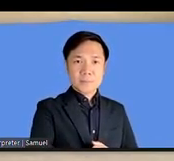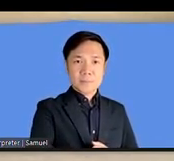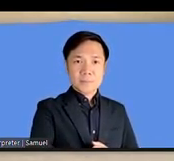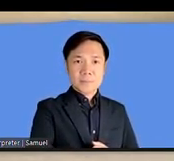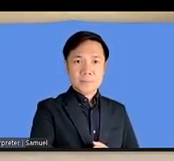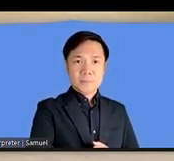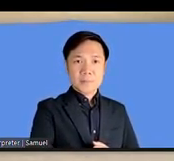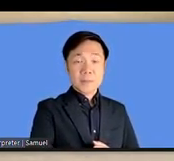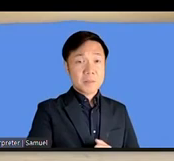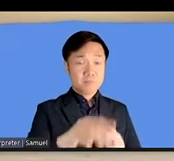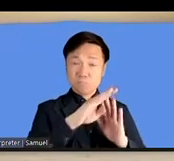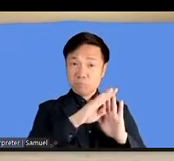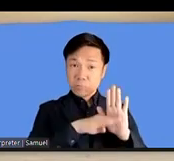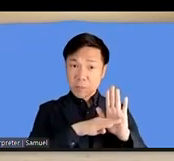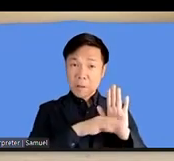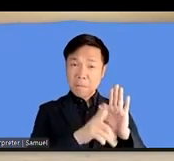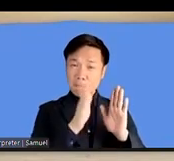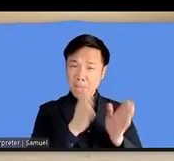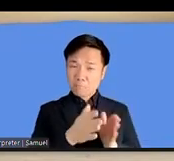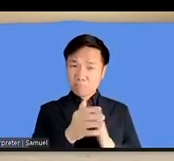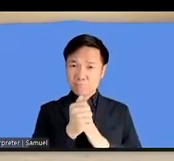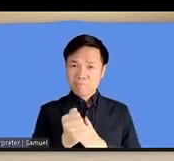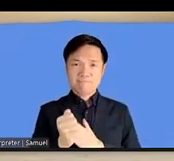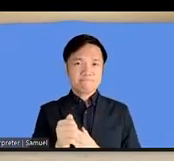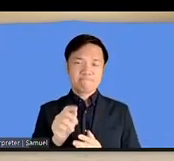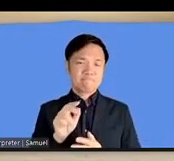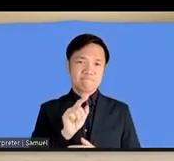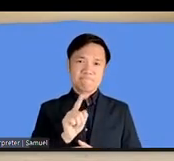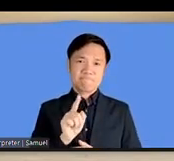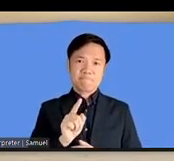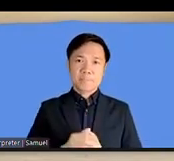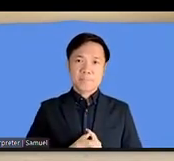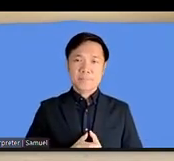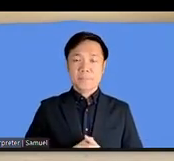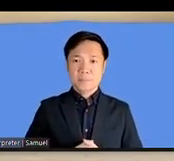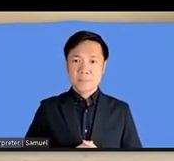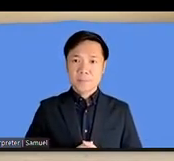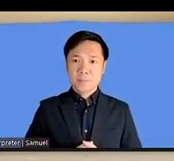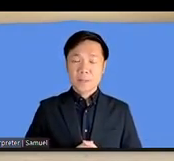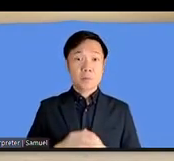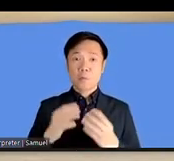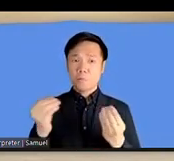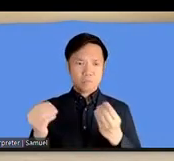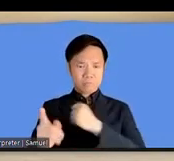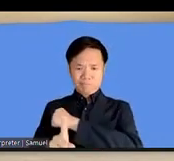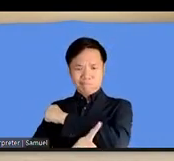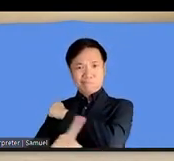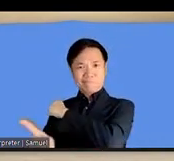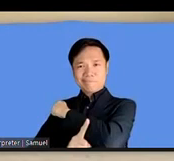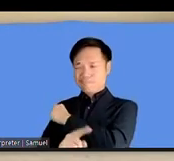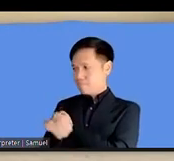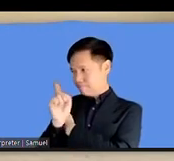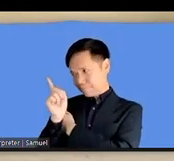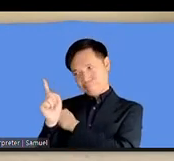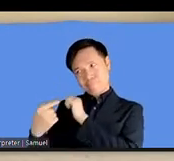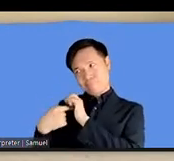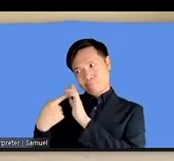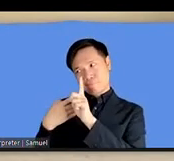and in japan and and they're no penalty for failure to comply to